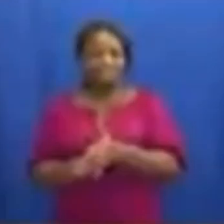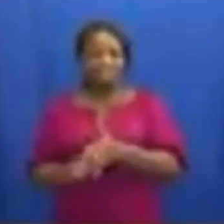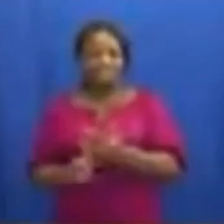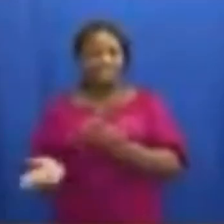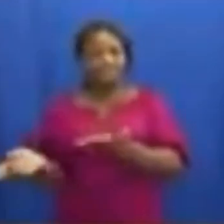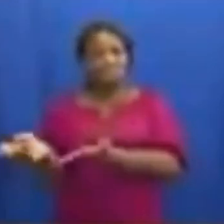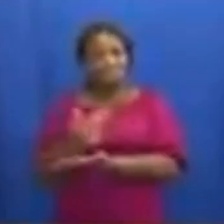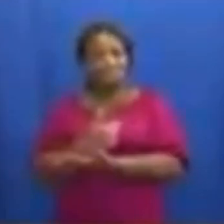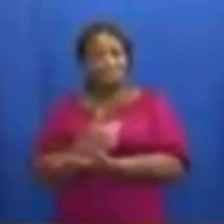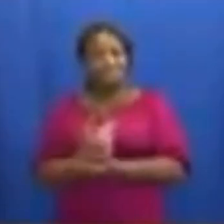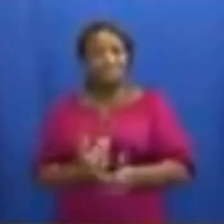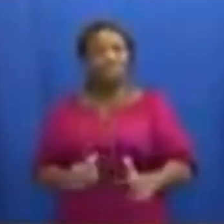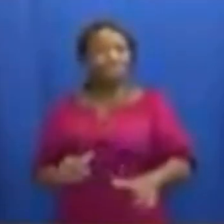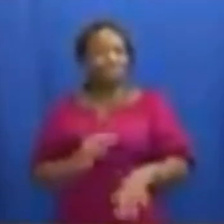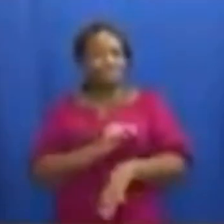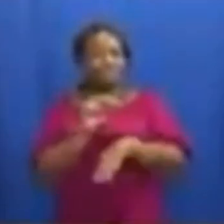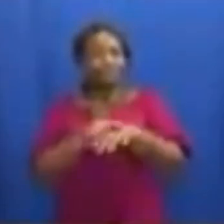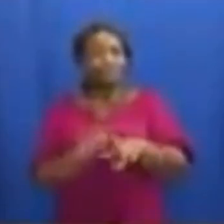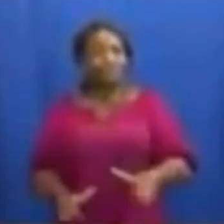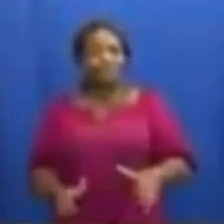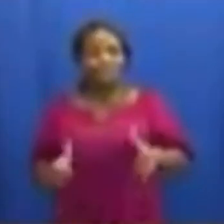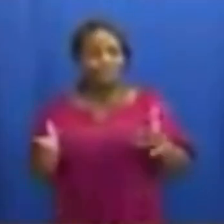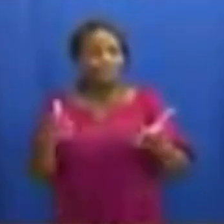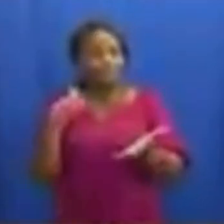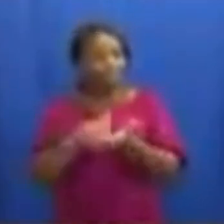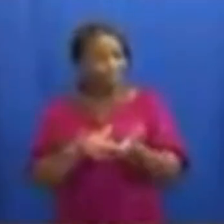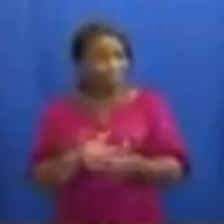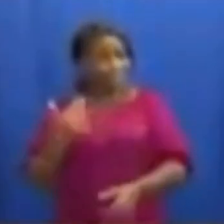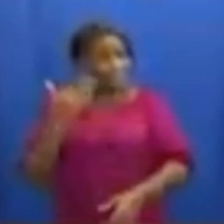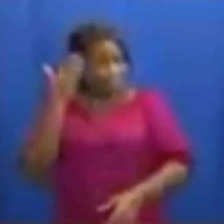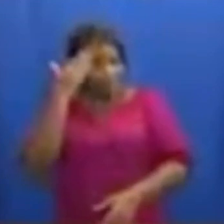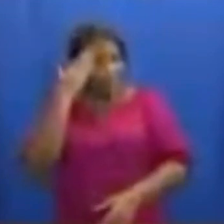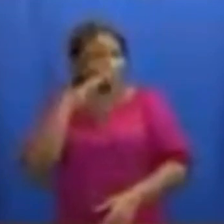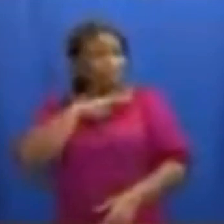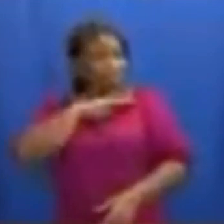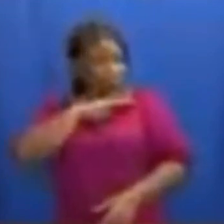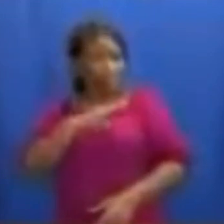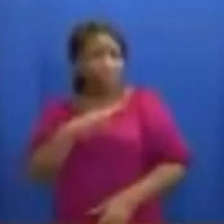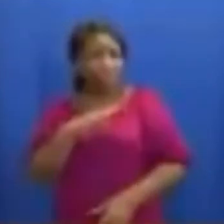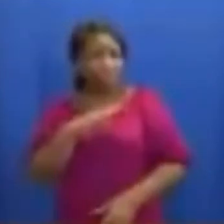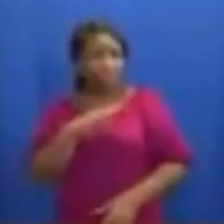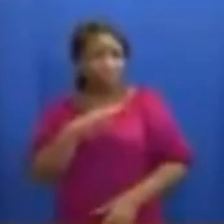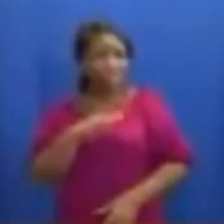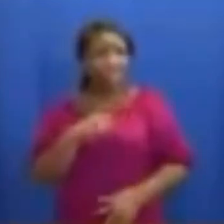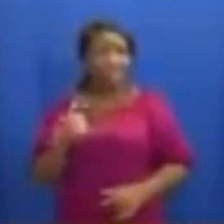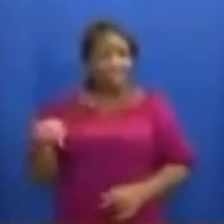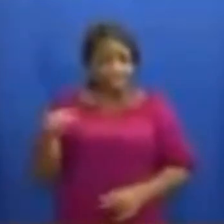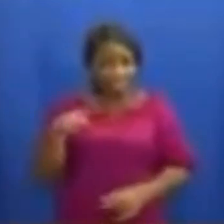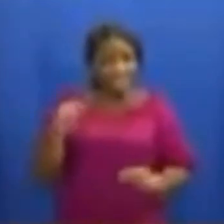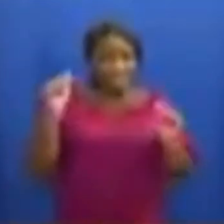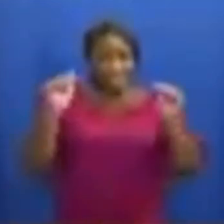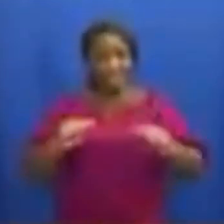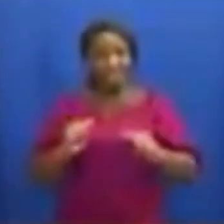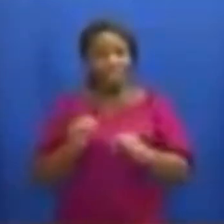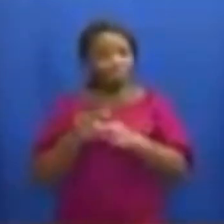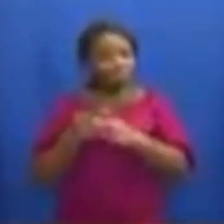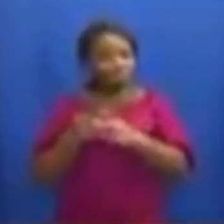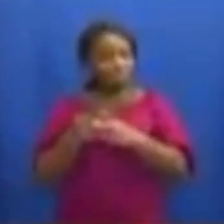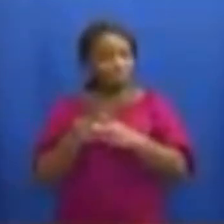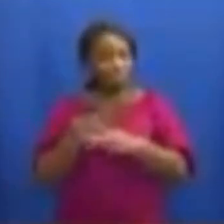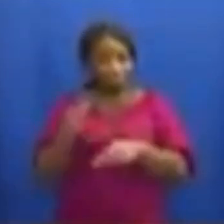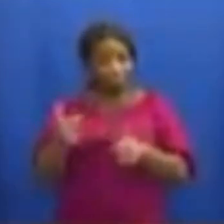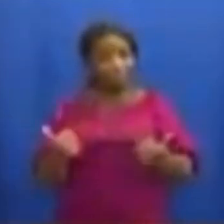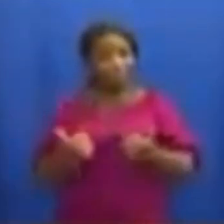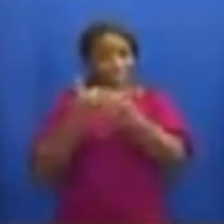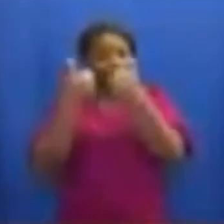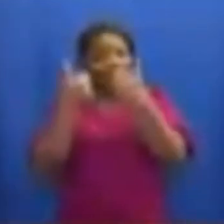to our normal way of life. I am confident that this can be soon. This challenge